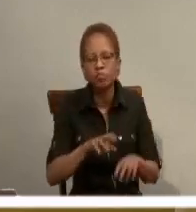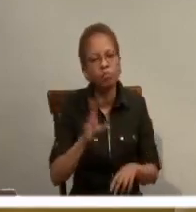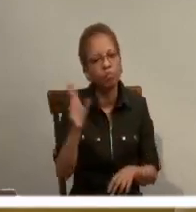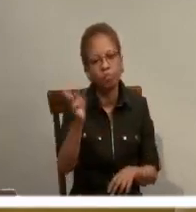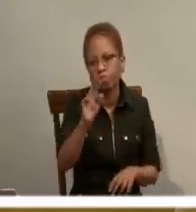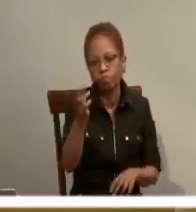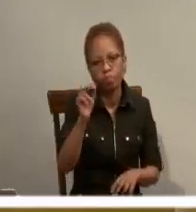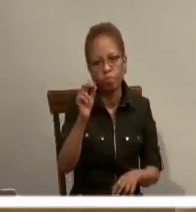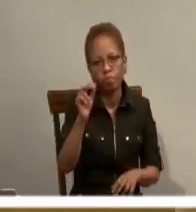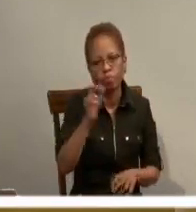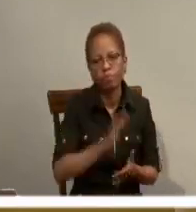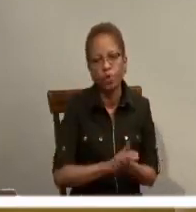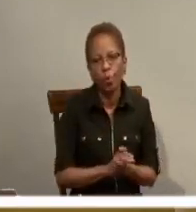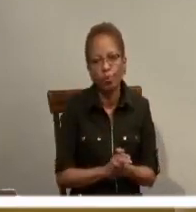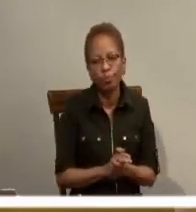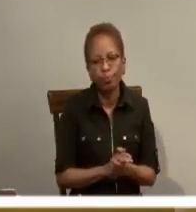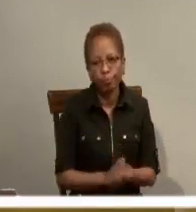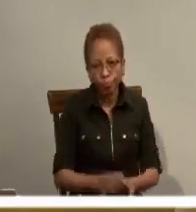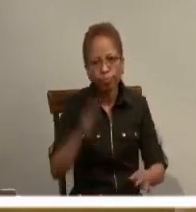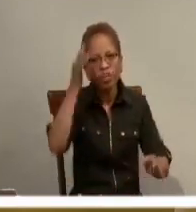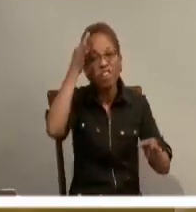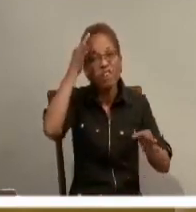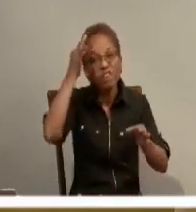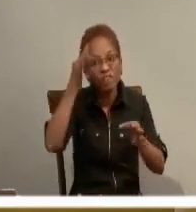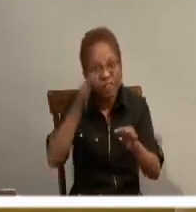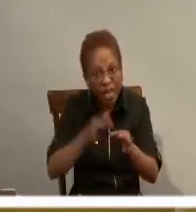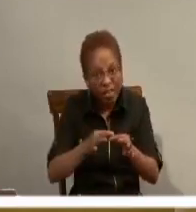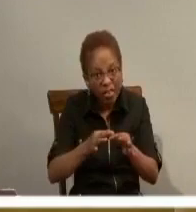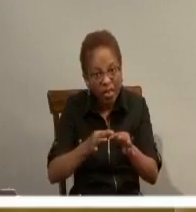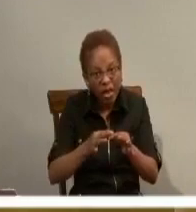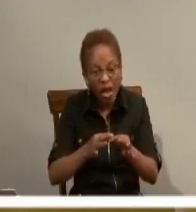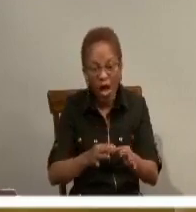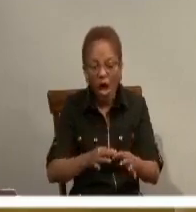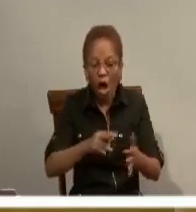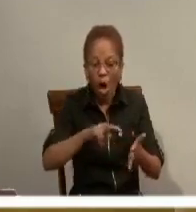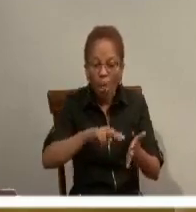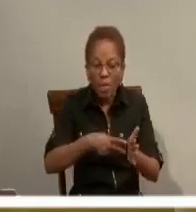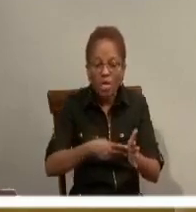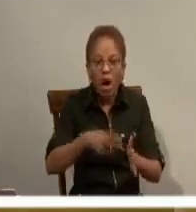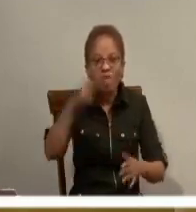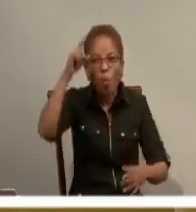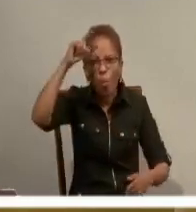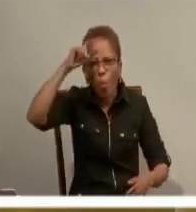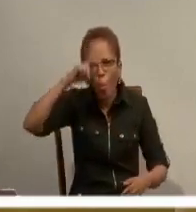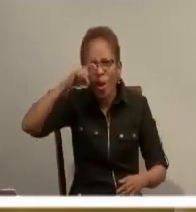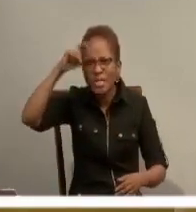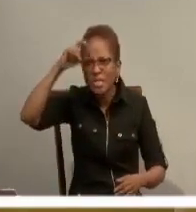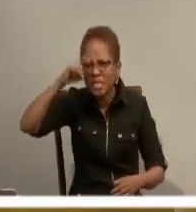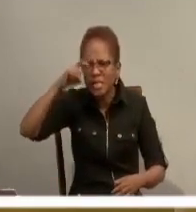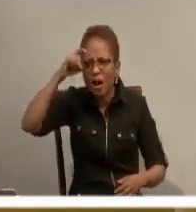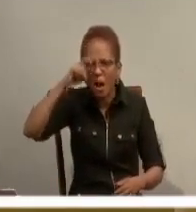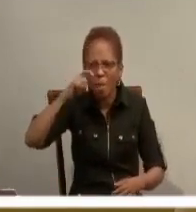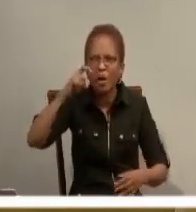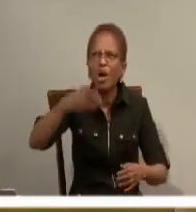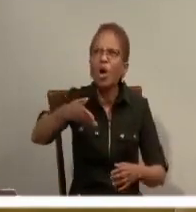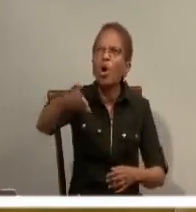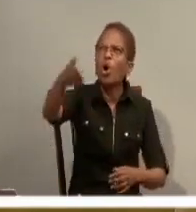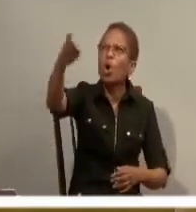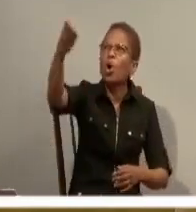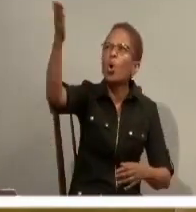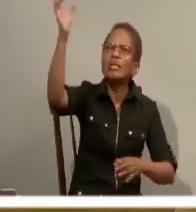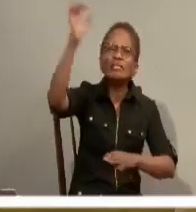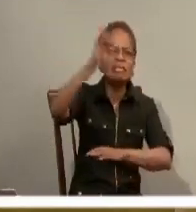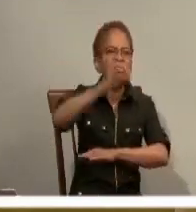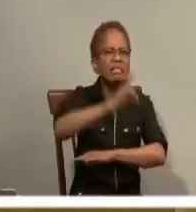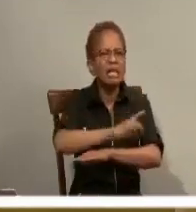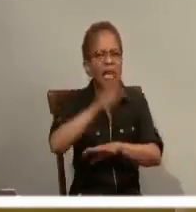putting ourselves in the disposition of wisdom and seeking after God day and night, waking early in